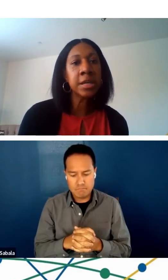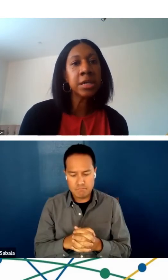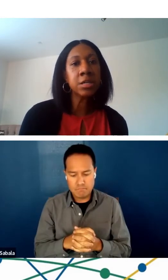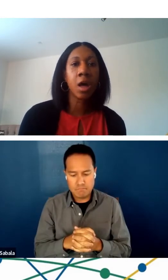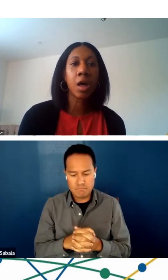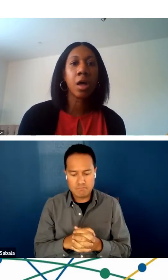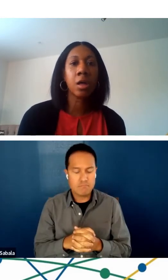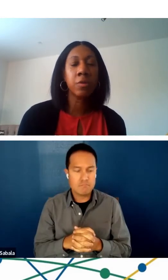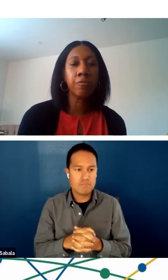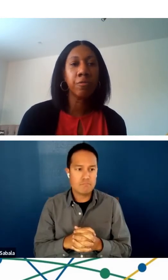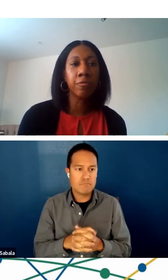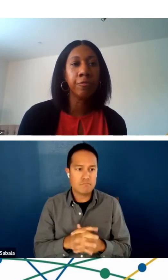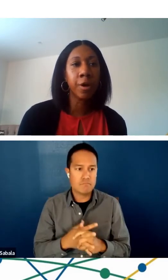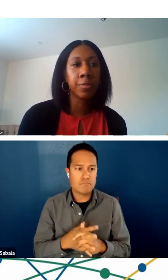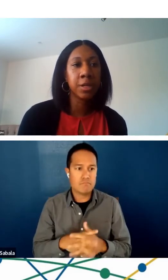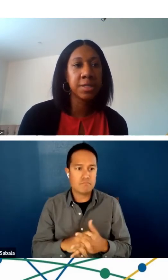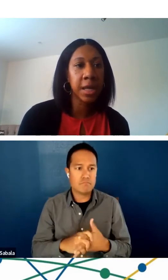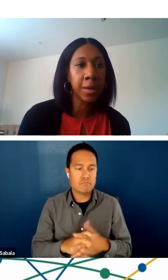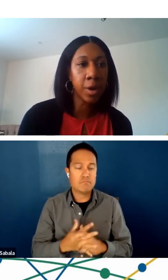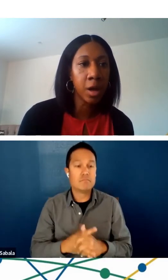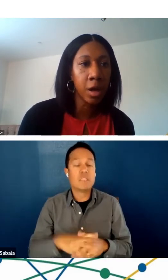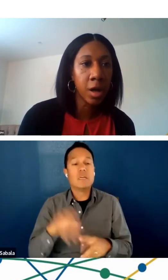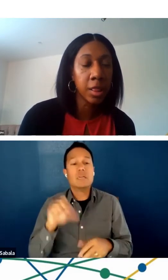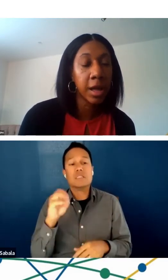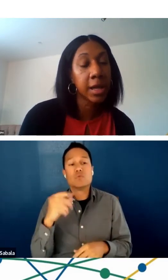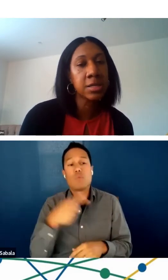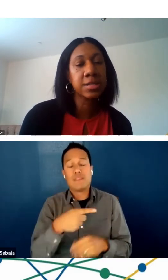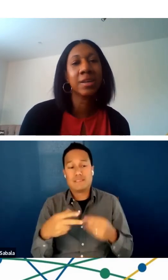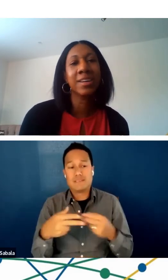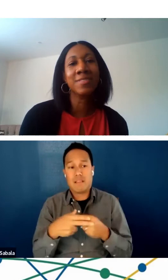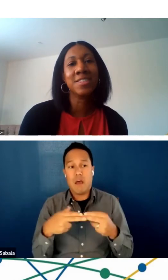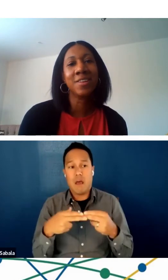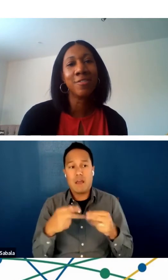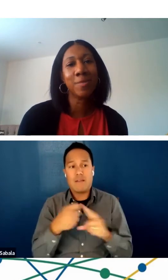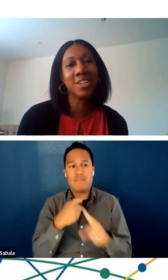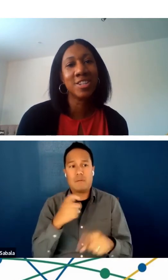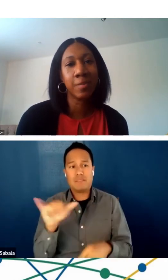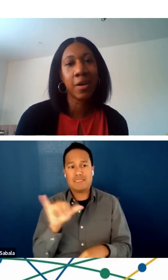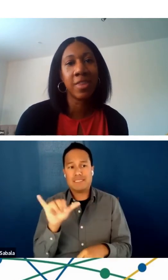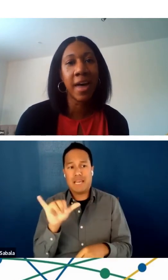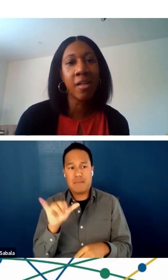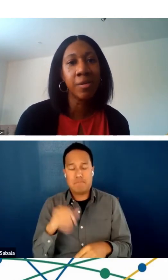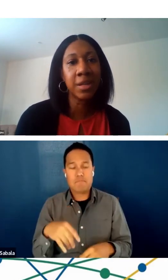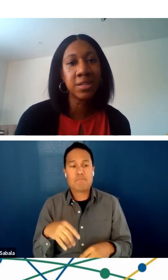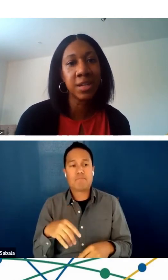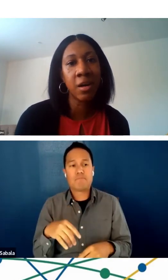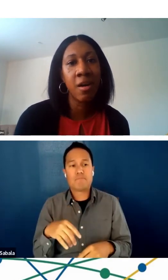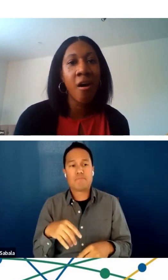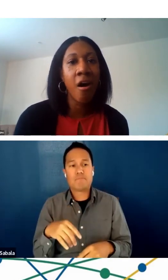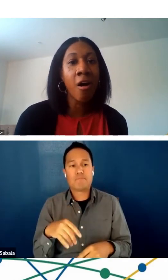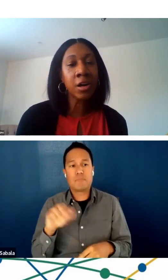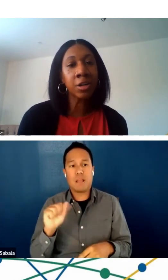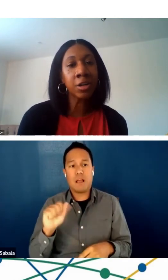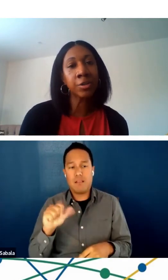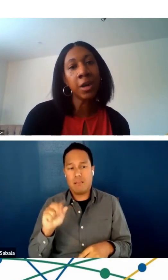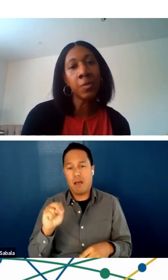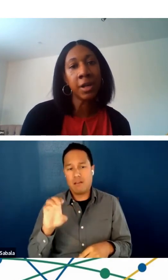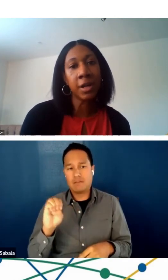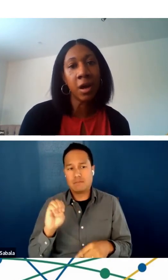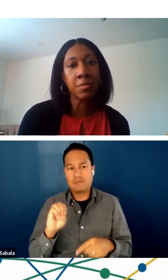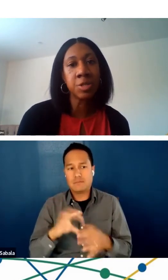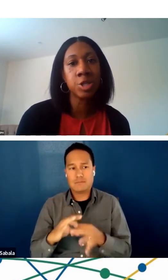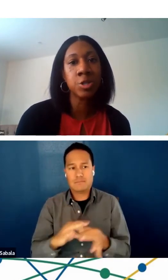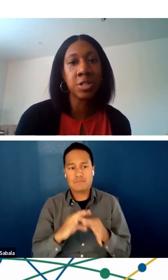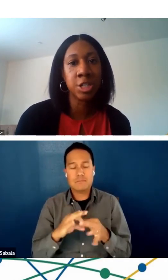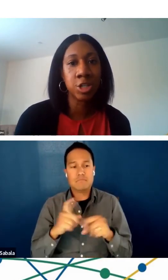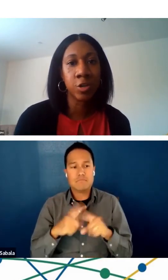So this slide from the same alliance gives information about the elements that are included